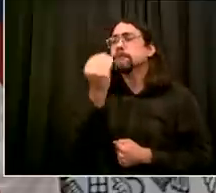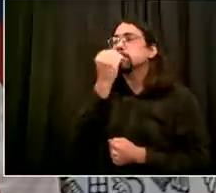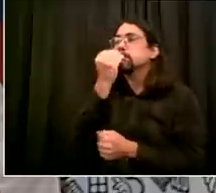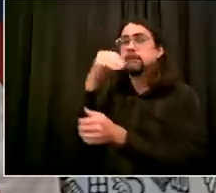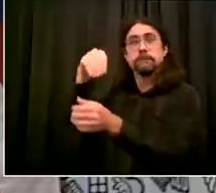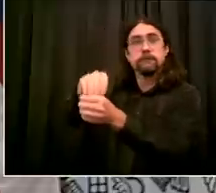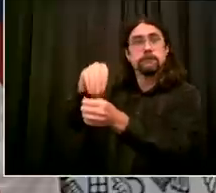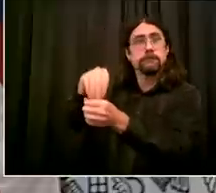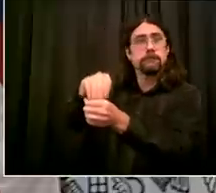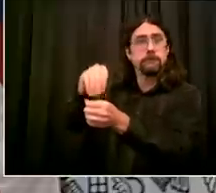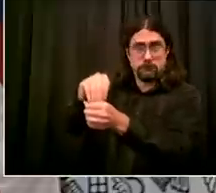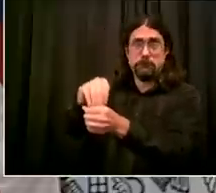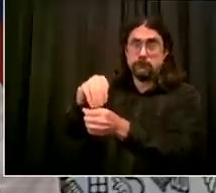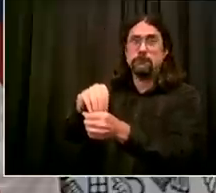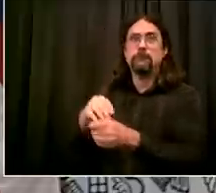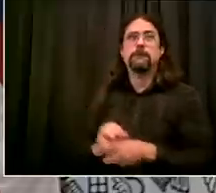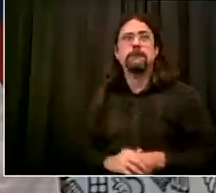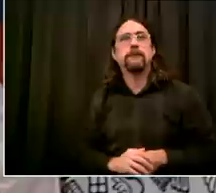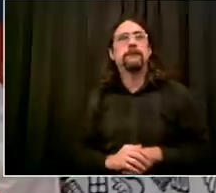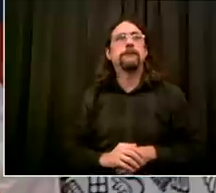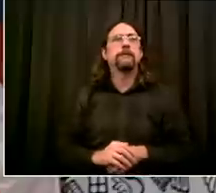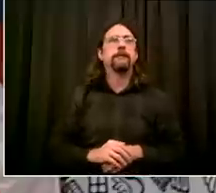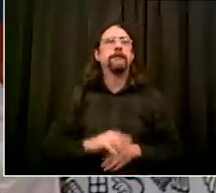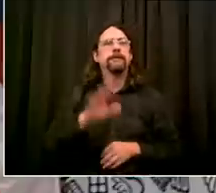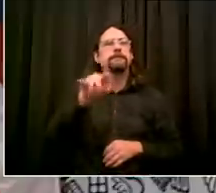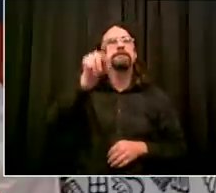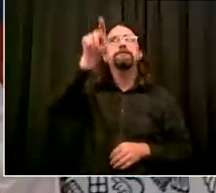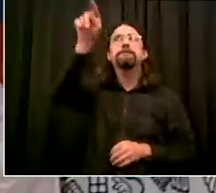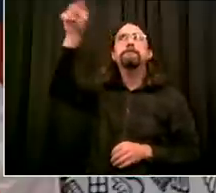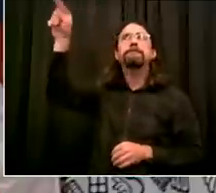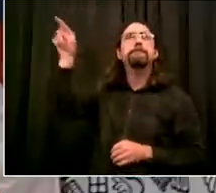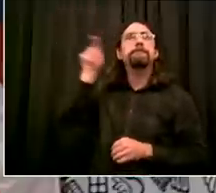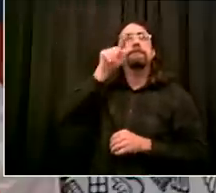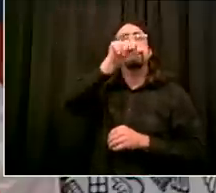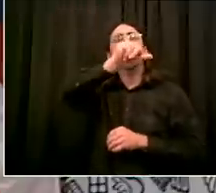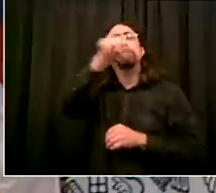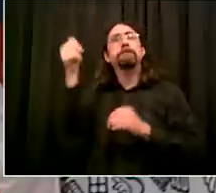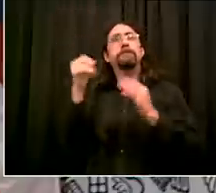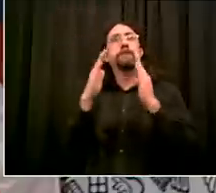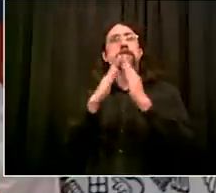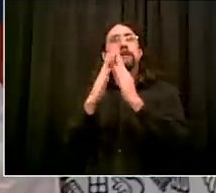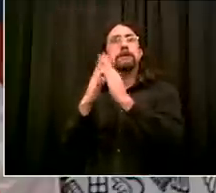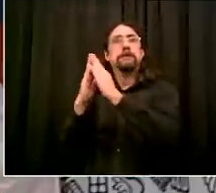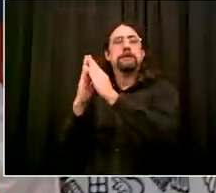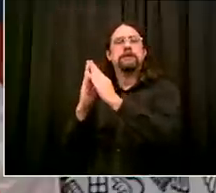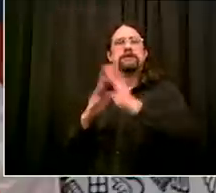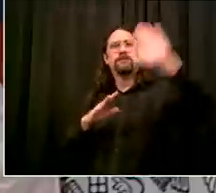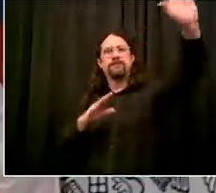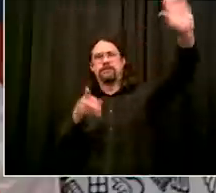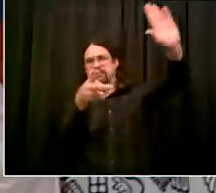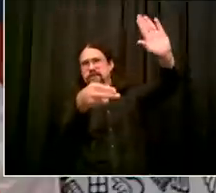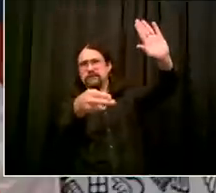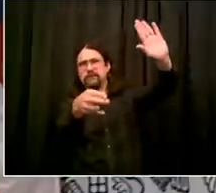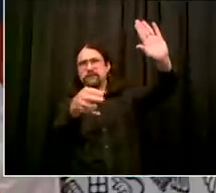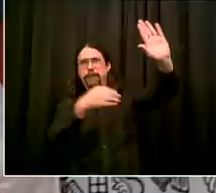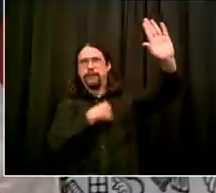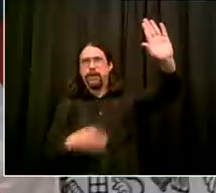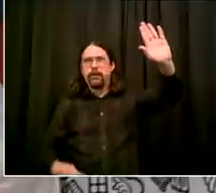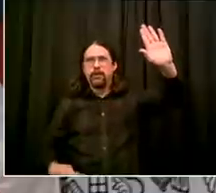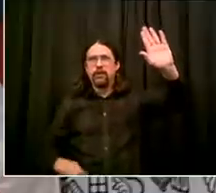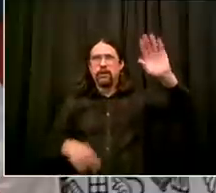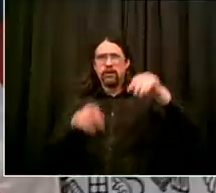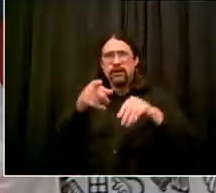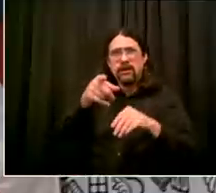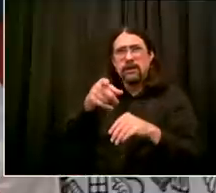into the winter time i mean outdoor nolan just to make sure dining excuse me yeah you another cup of coffee nolan you need another cup of coffee